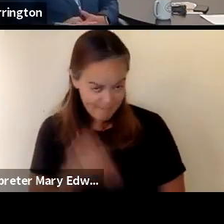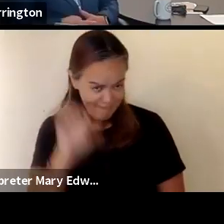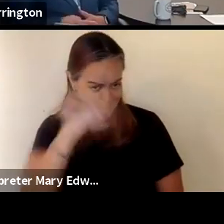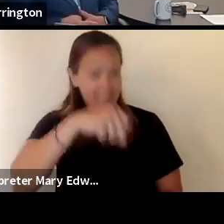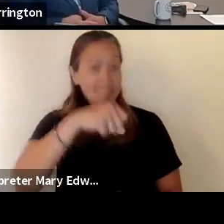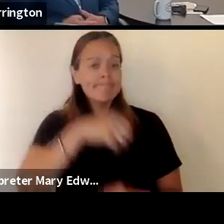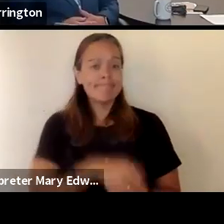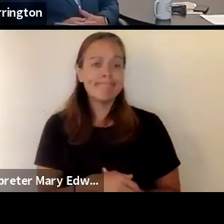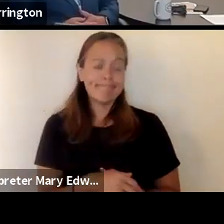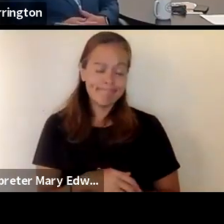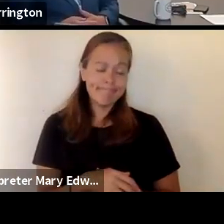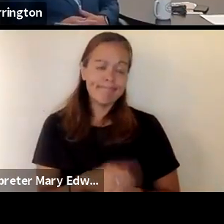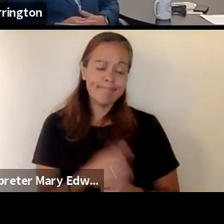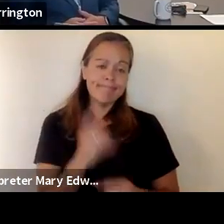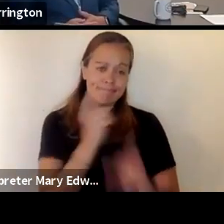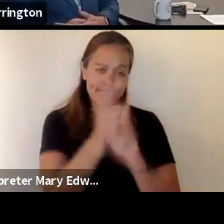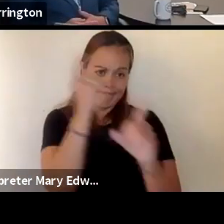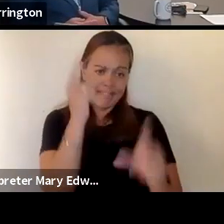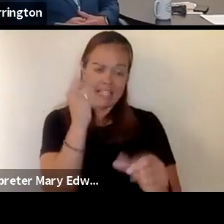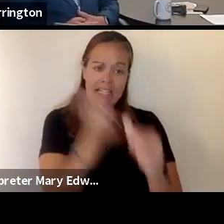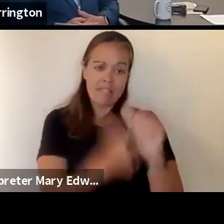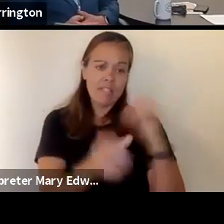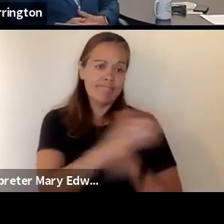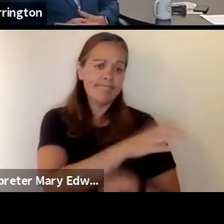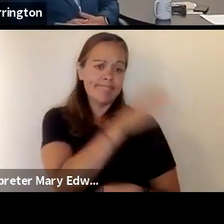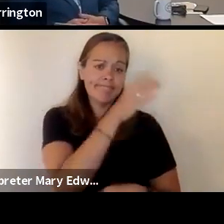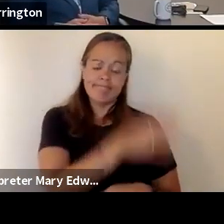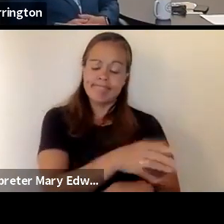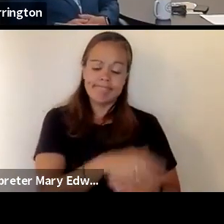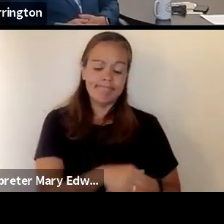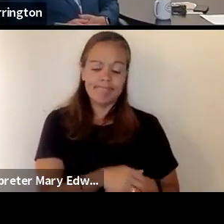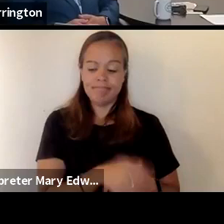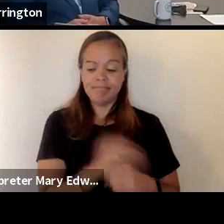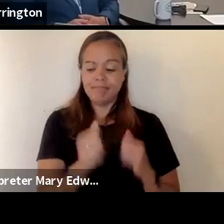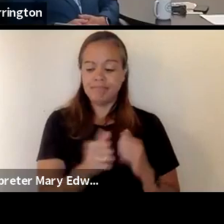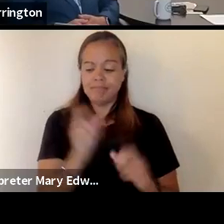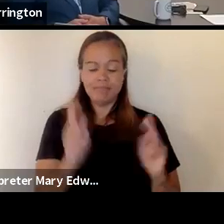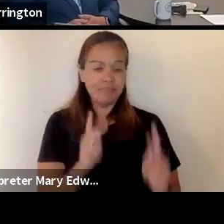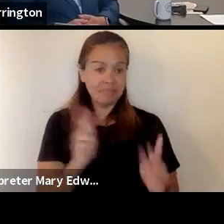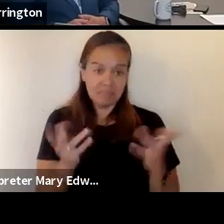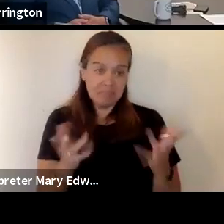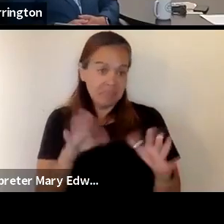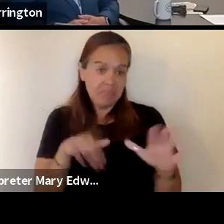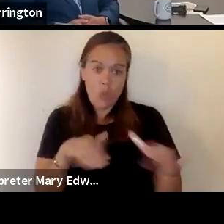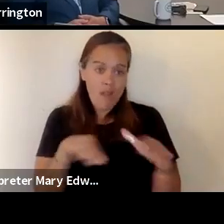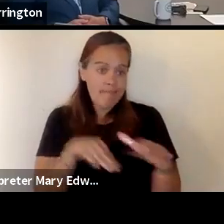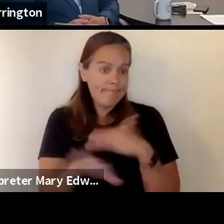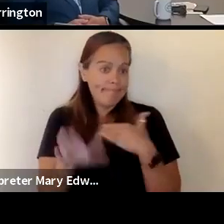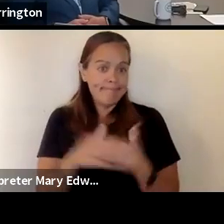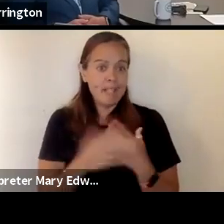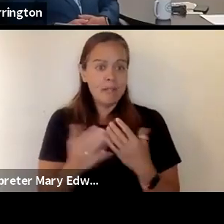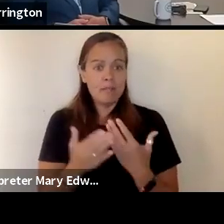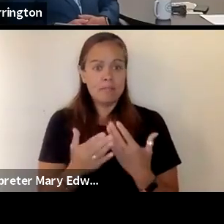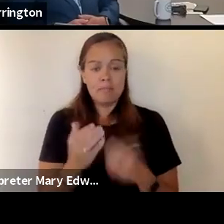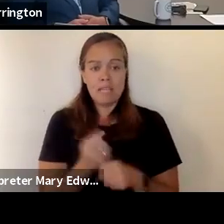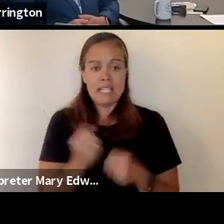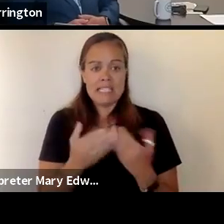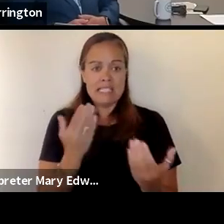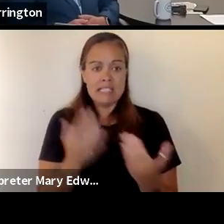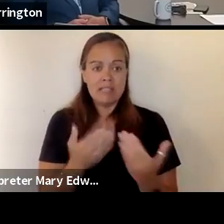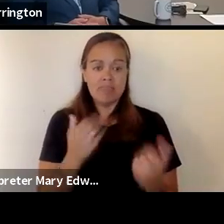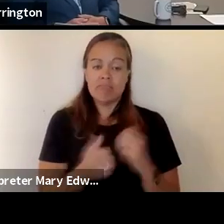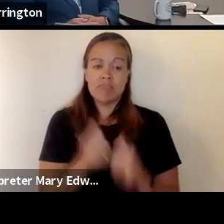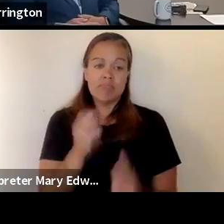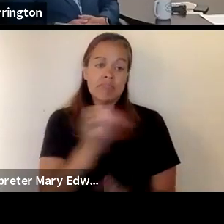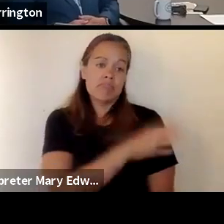clinic uh uh most people are actually walking in to make it easier um and most of the clinics are offered uh in the evenings some of them